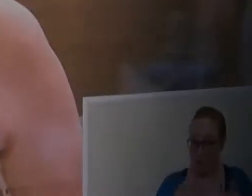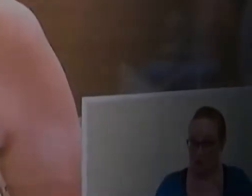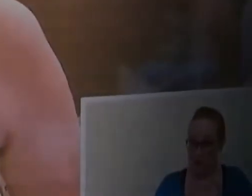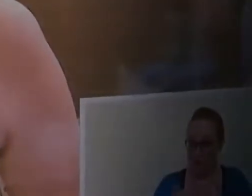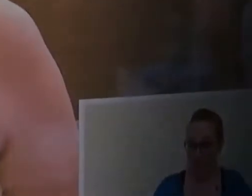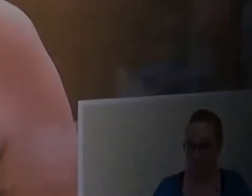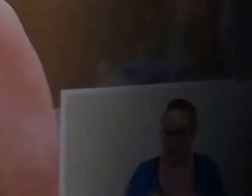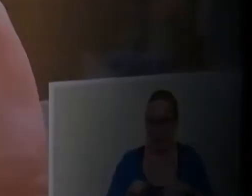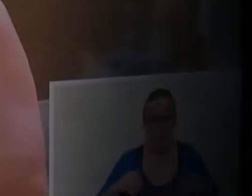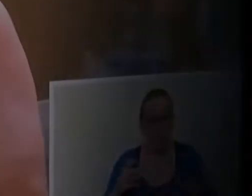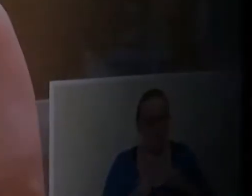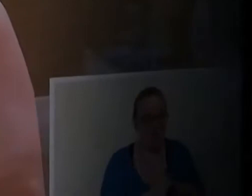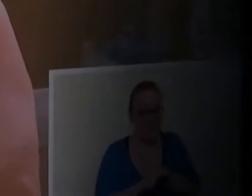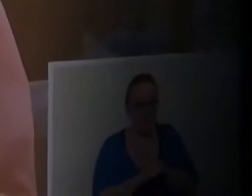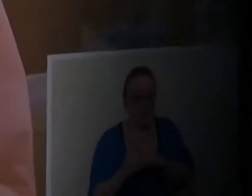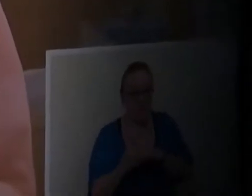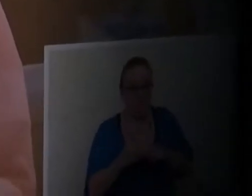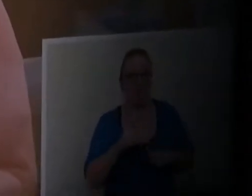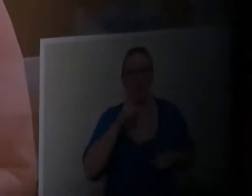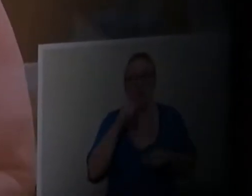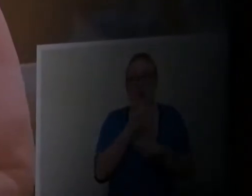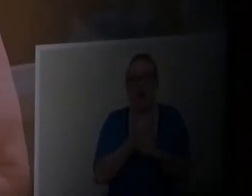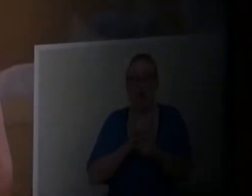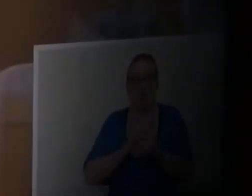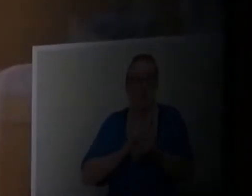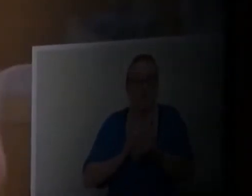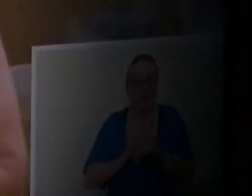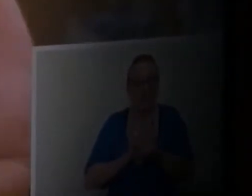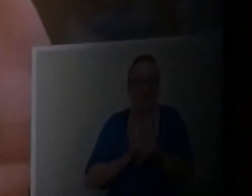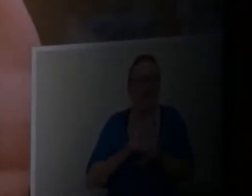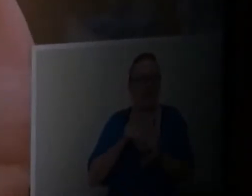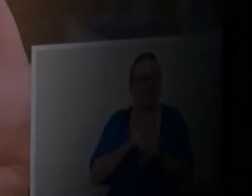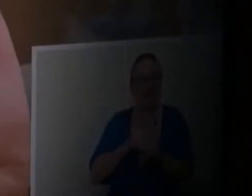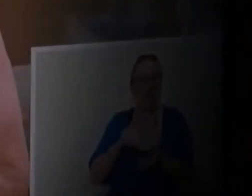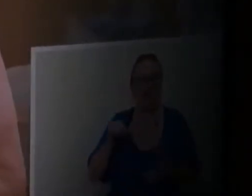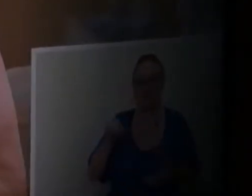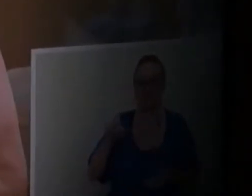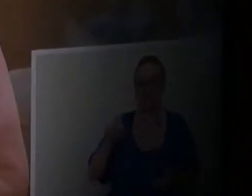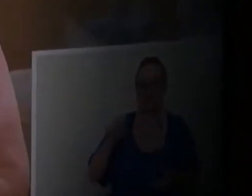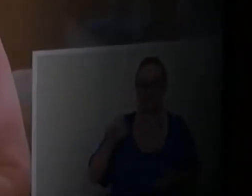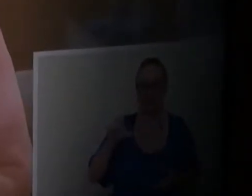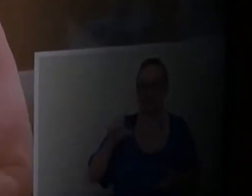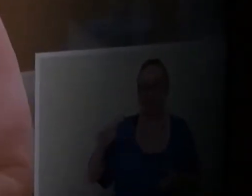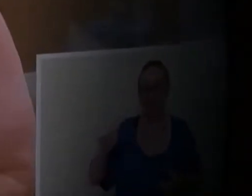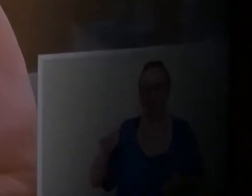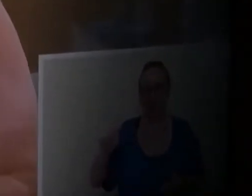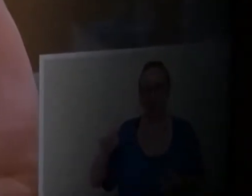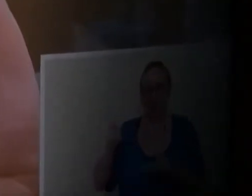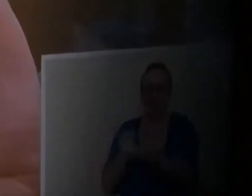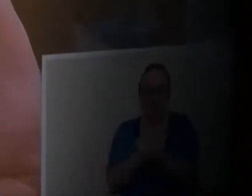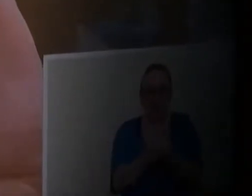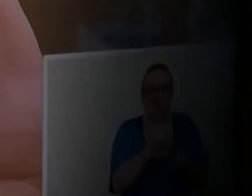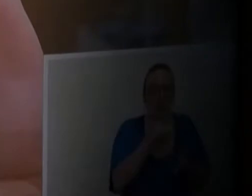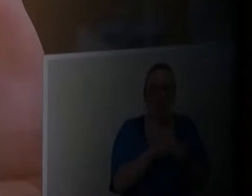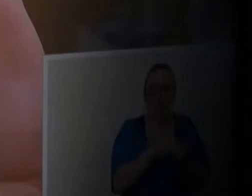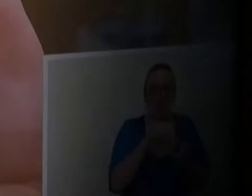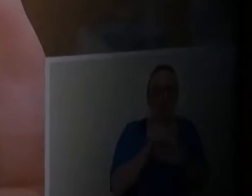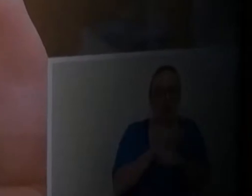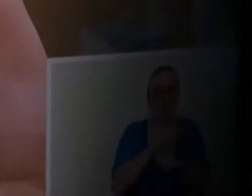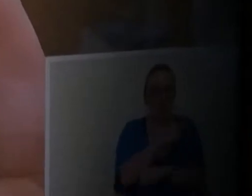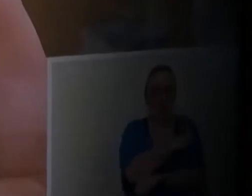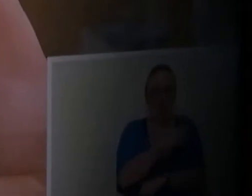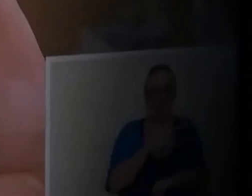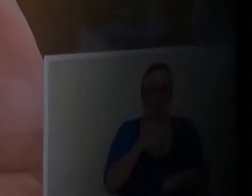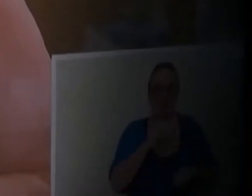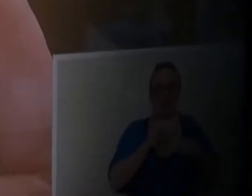that category. What was dangerous was not getting the medicines. Dr. Stella Emanuel treated 2,000 COVID patients, didn't lose one.